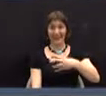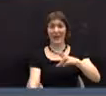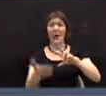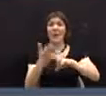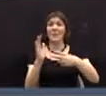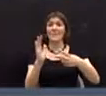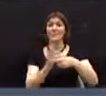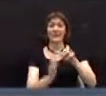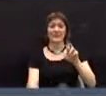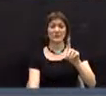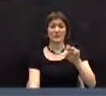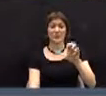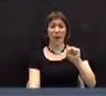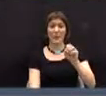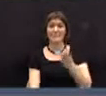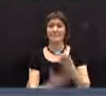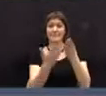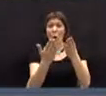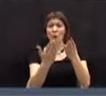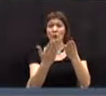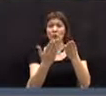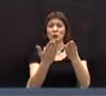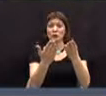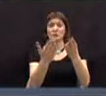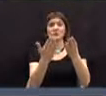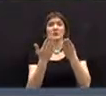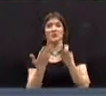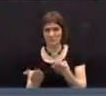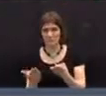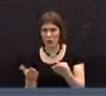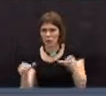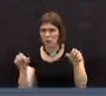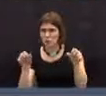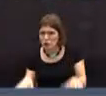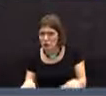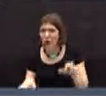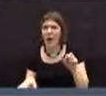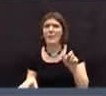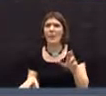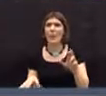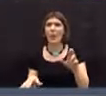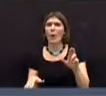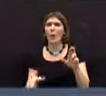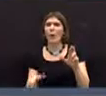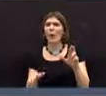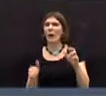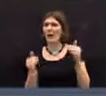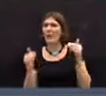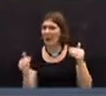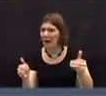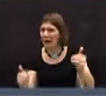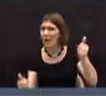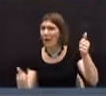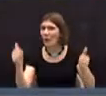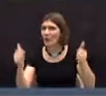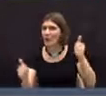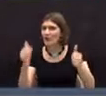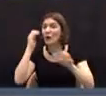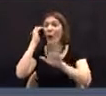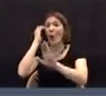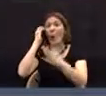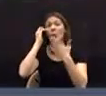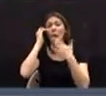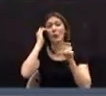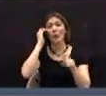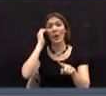put Mr. Dimes' motion back on the floor or does it actually pass Mr. Dimes' motion? No, that's a very